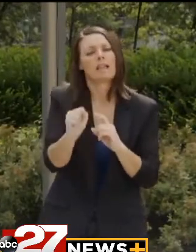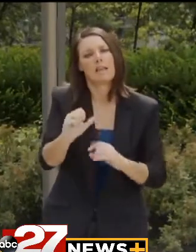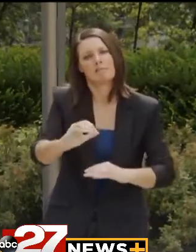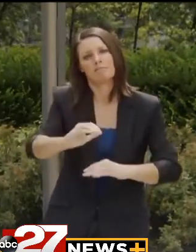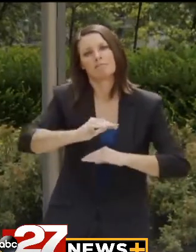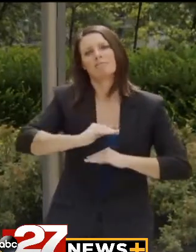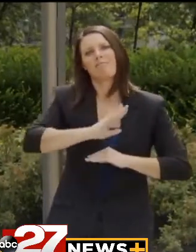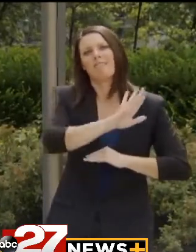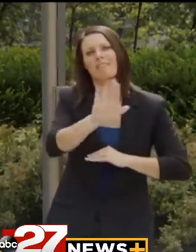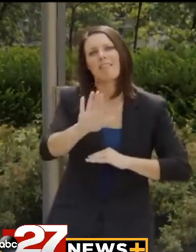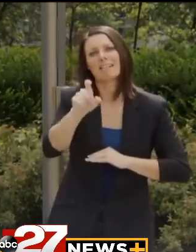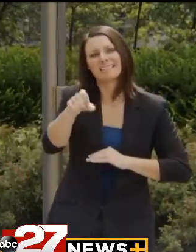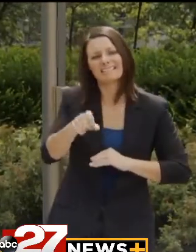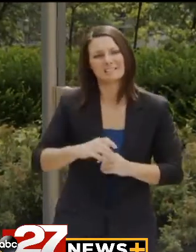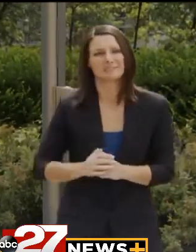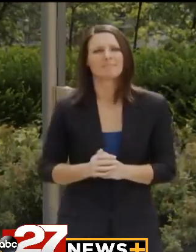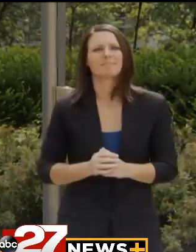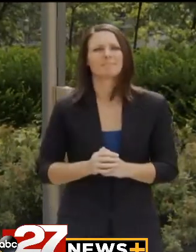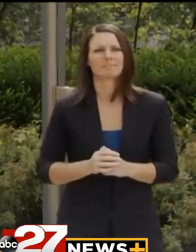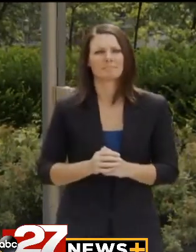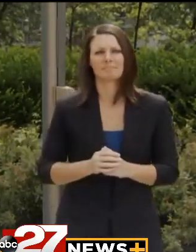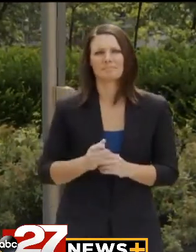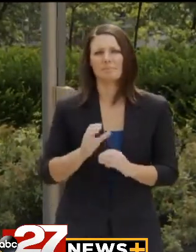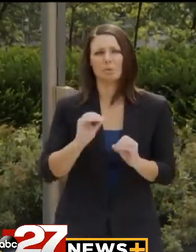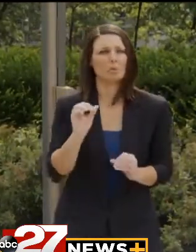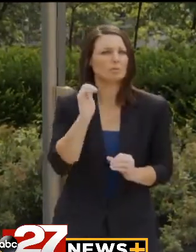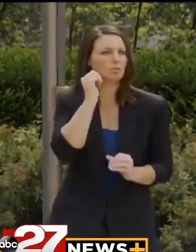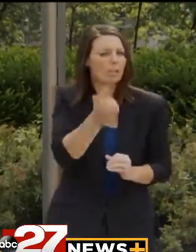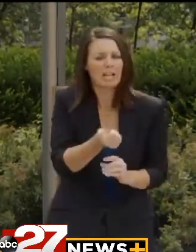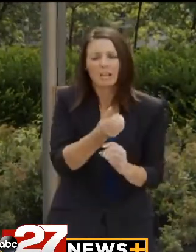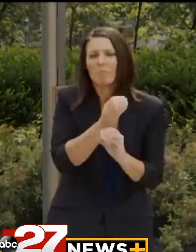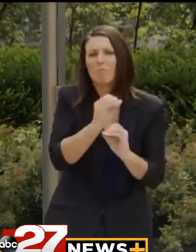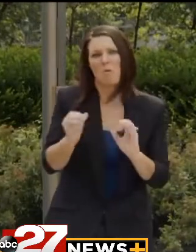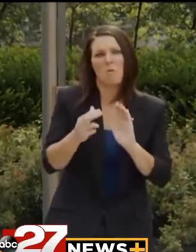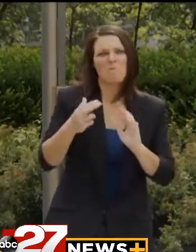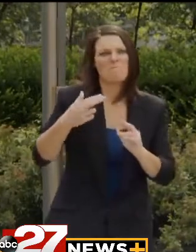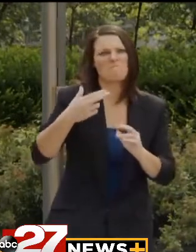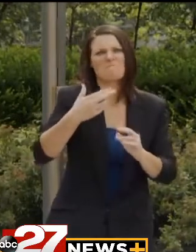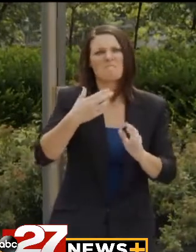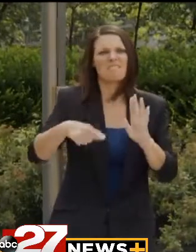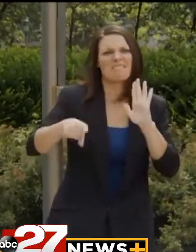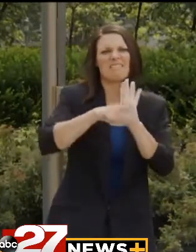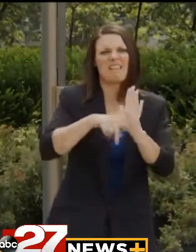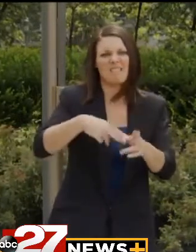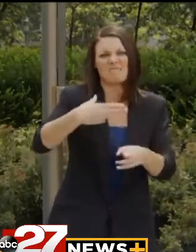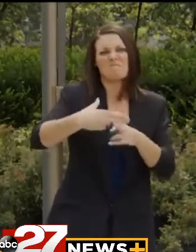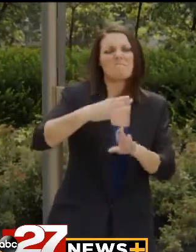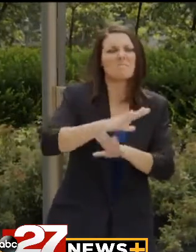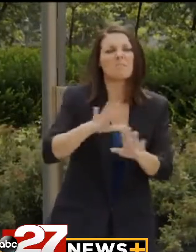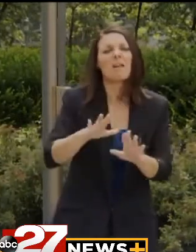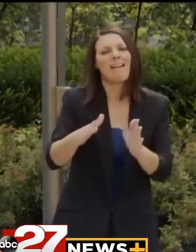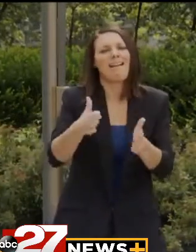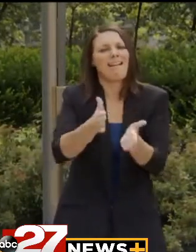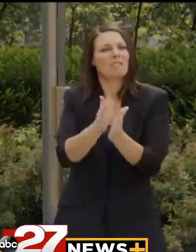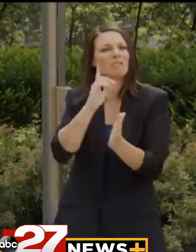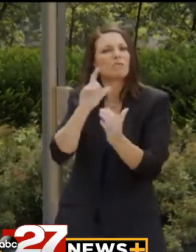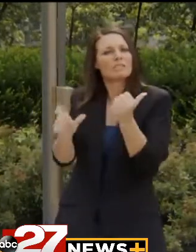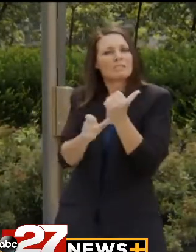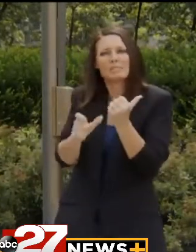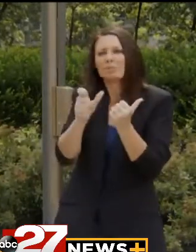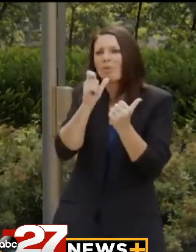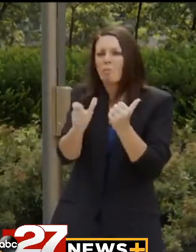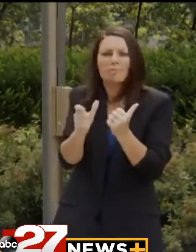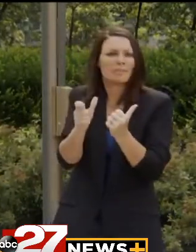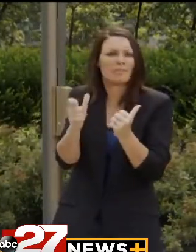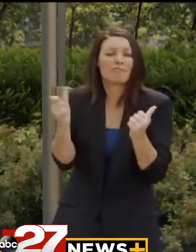-sustaining needs. There should be no shame or stigma associated with asking for assistance, assistance, and no one should be afraid